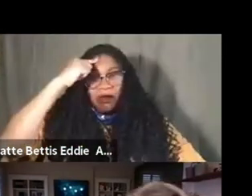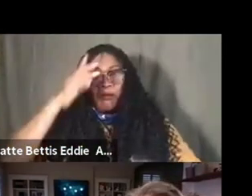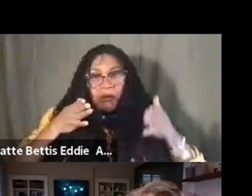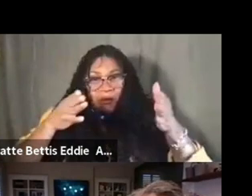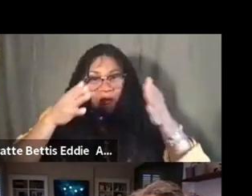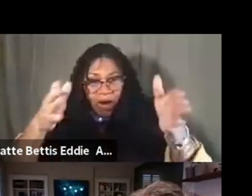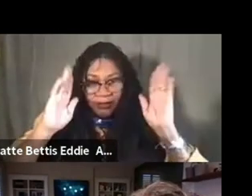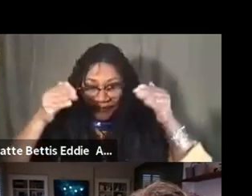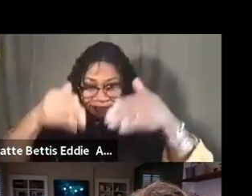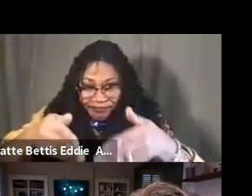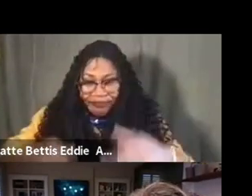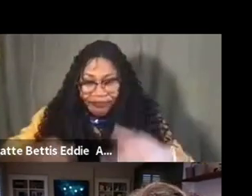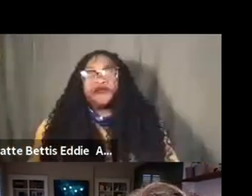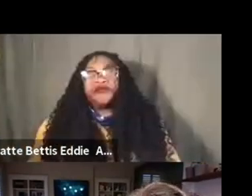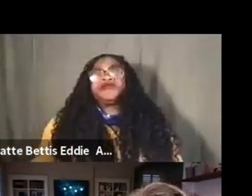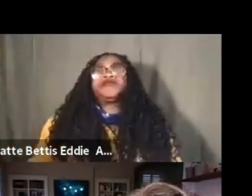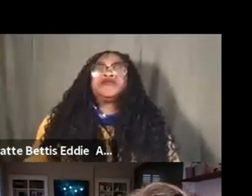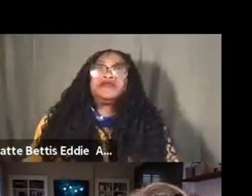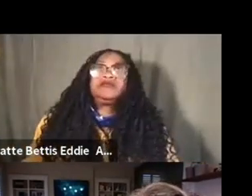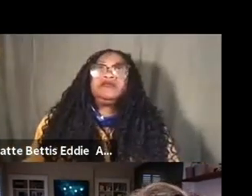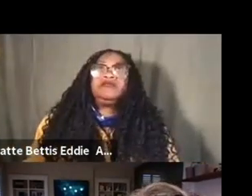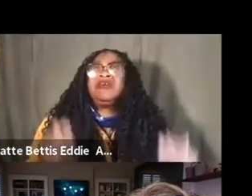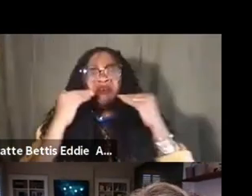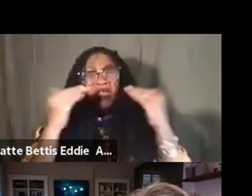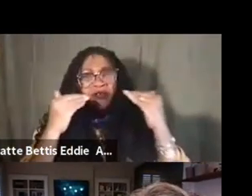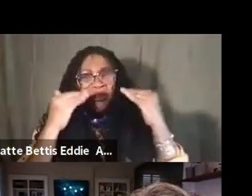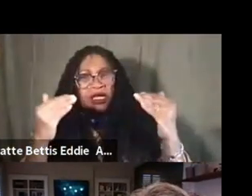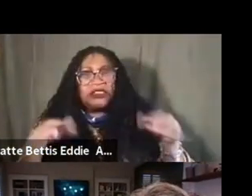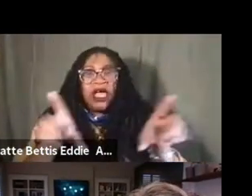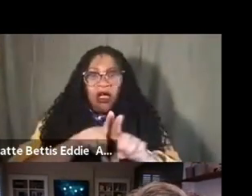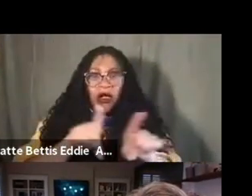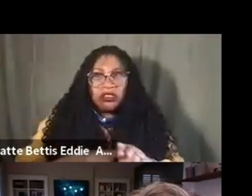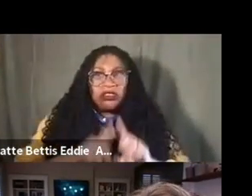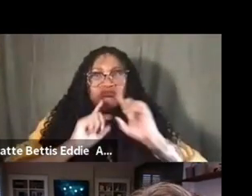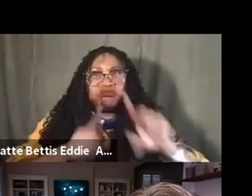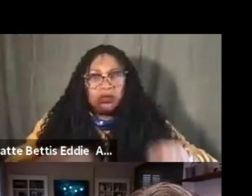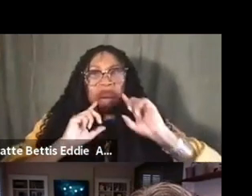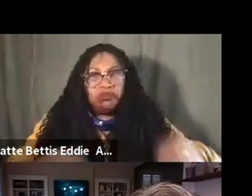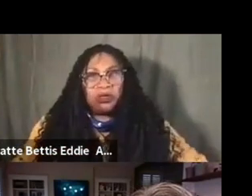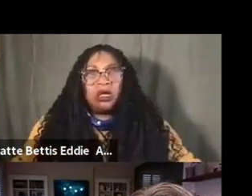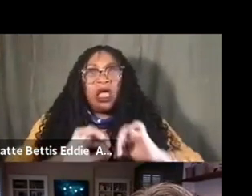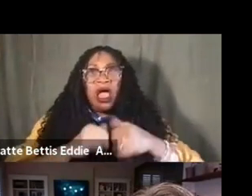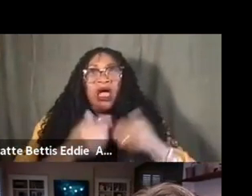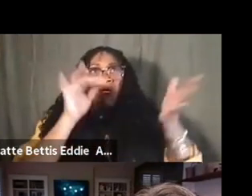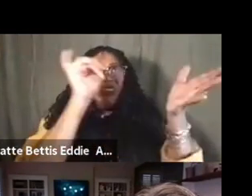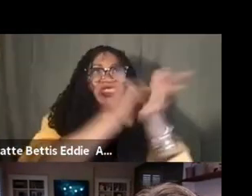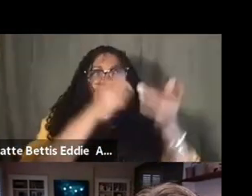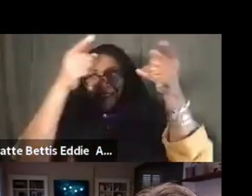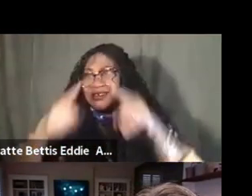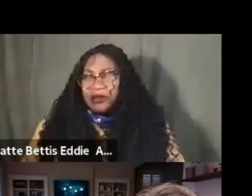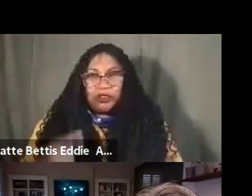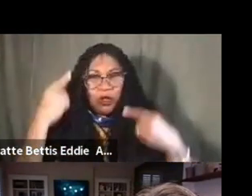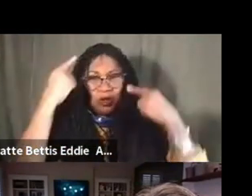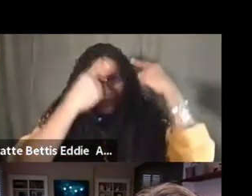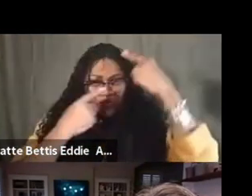Thank you so much for that. Um, I, I also hear in your response this, uh, the way in which those, uh, think there's